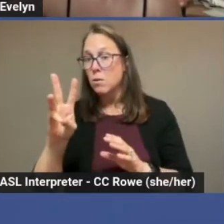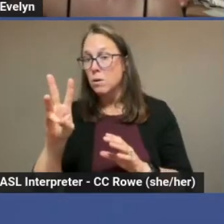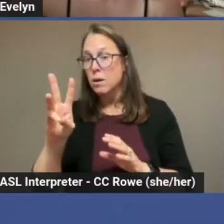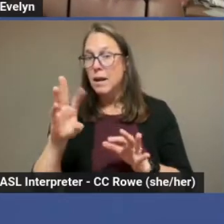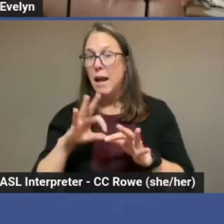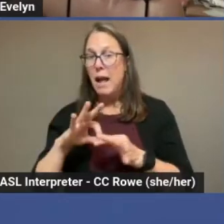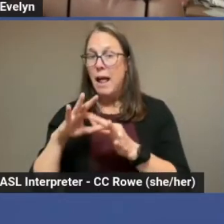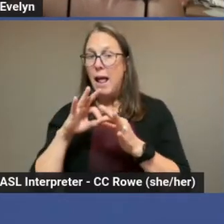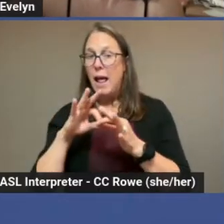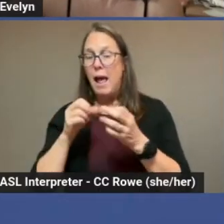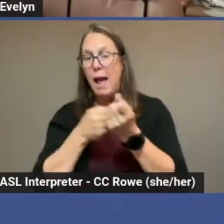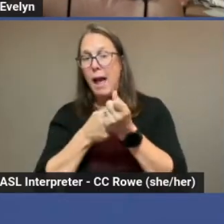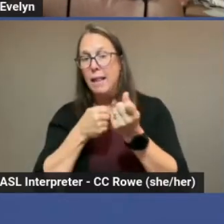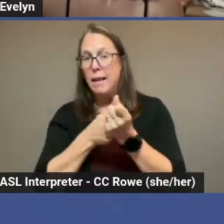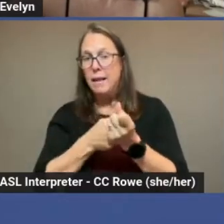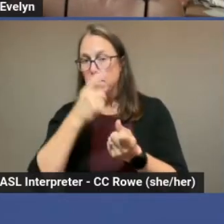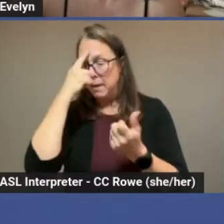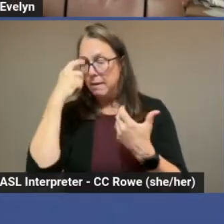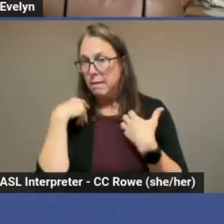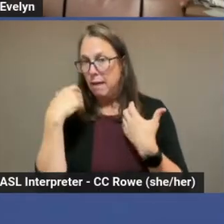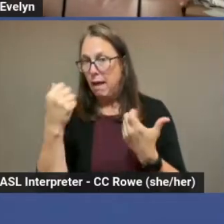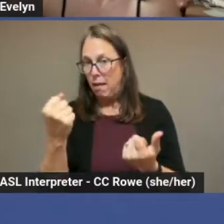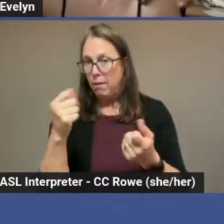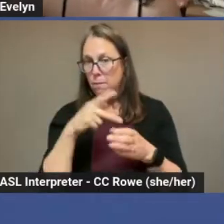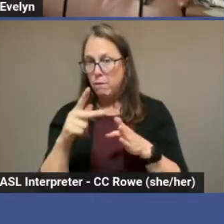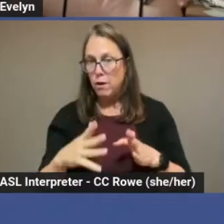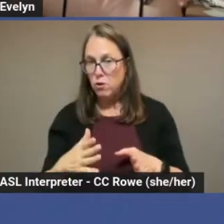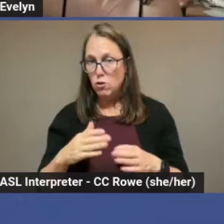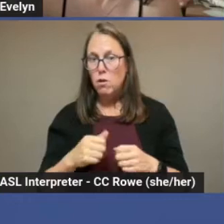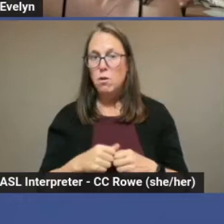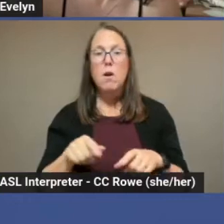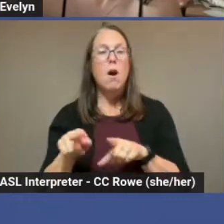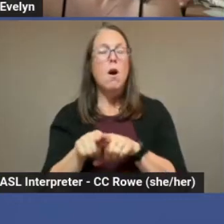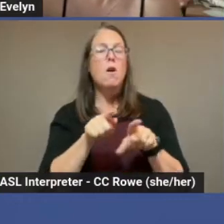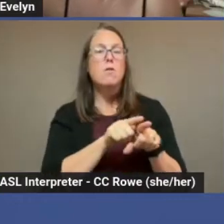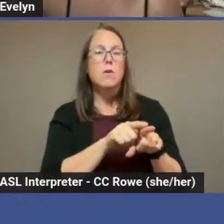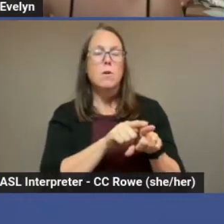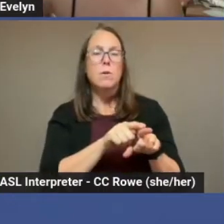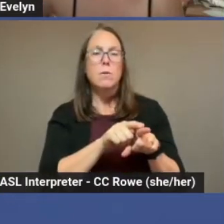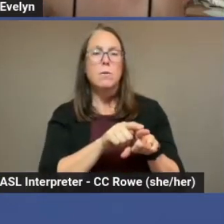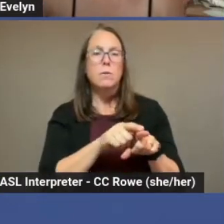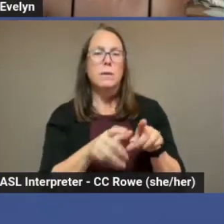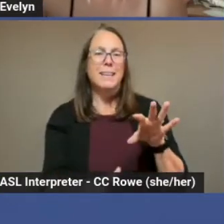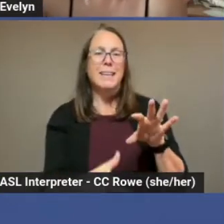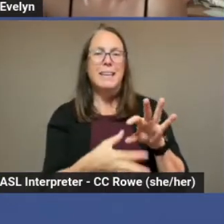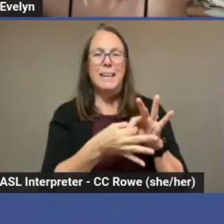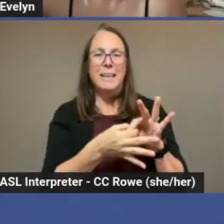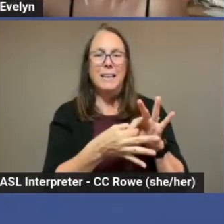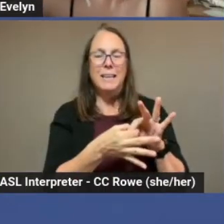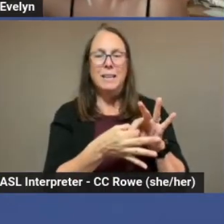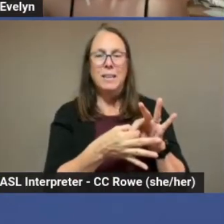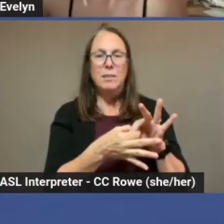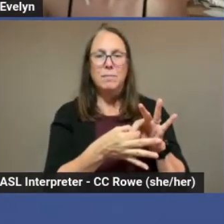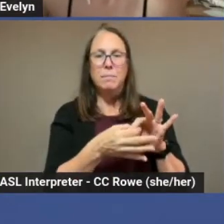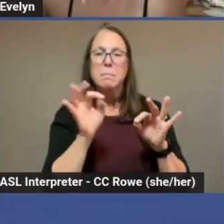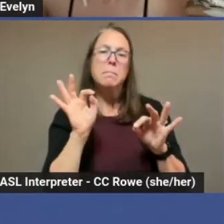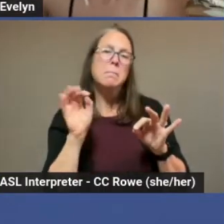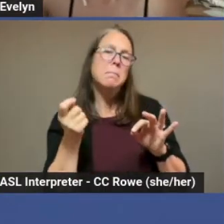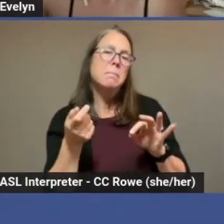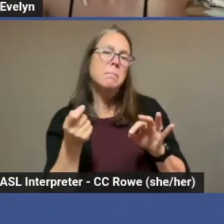looking for care for yourself or someone else. And I've also linked in here a little